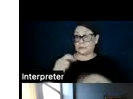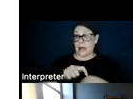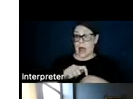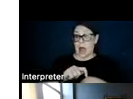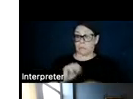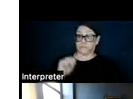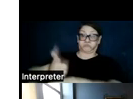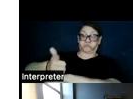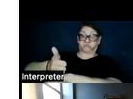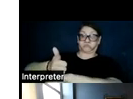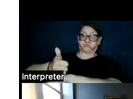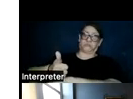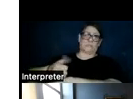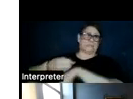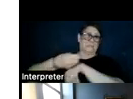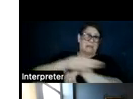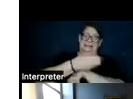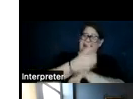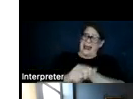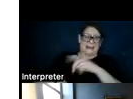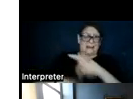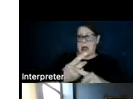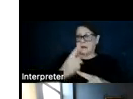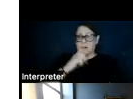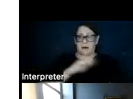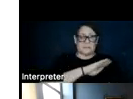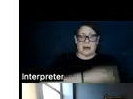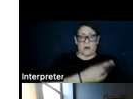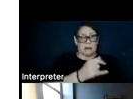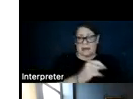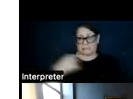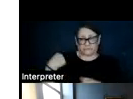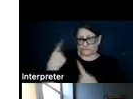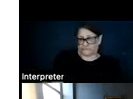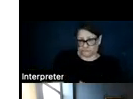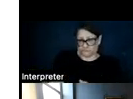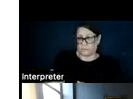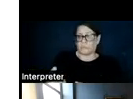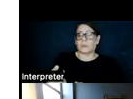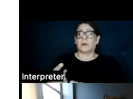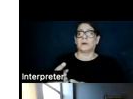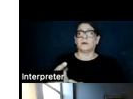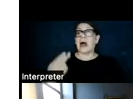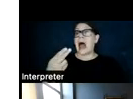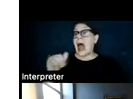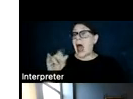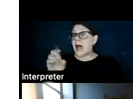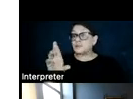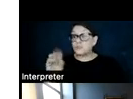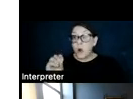outcompetes almost any other type of power plant to date. Most certainly hydropower,